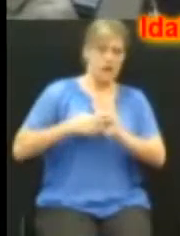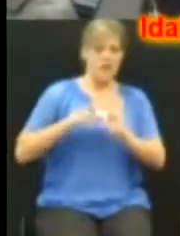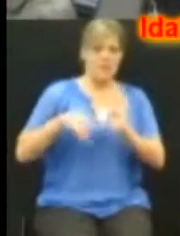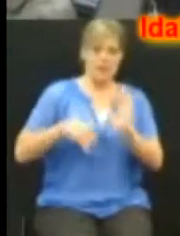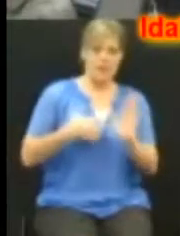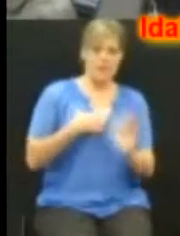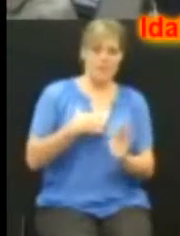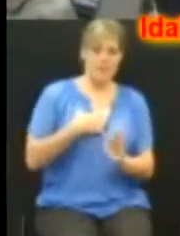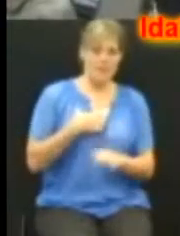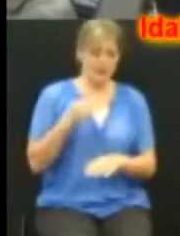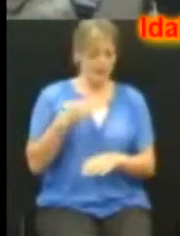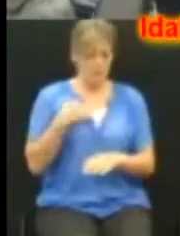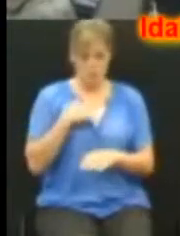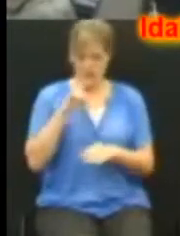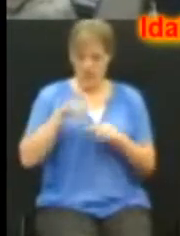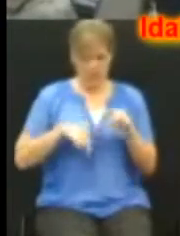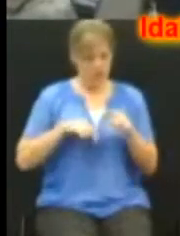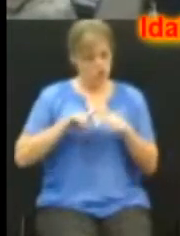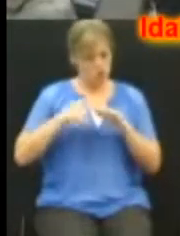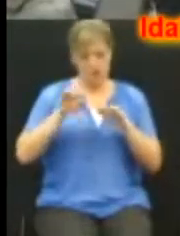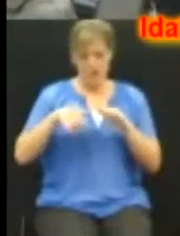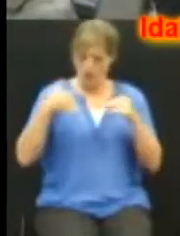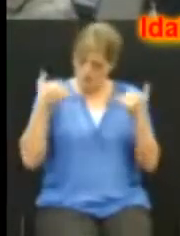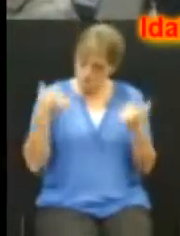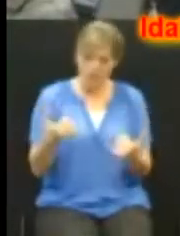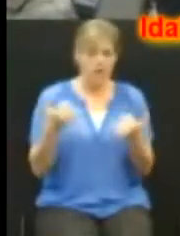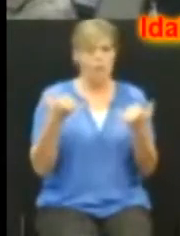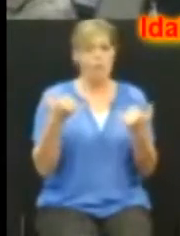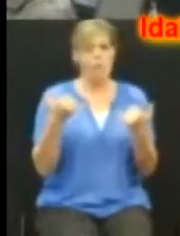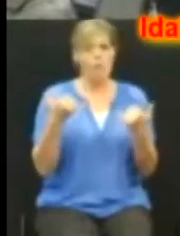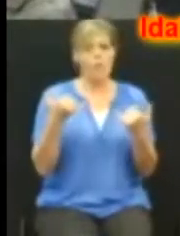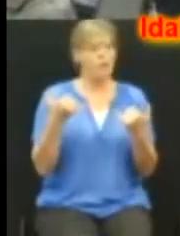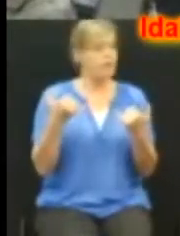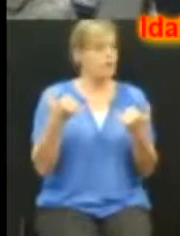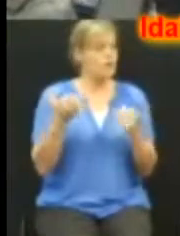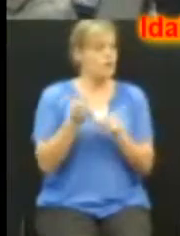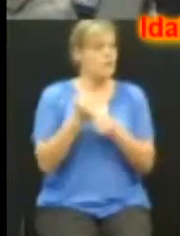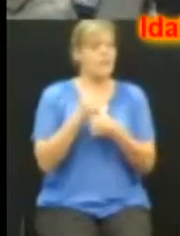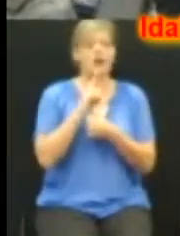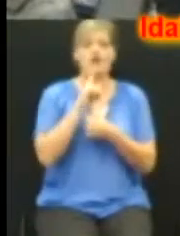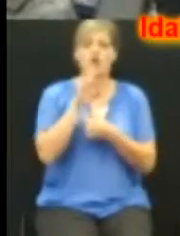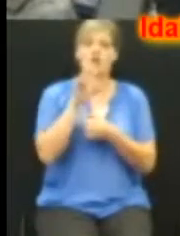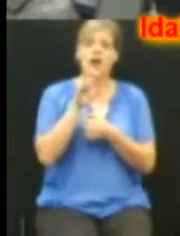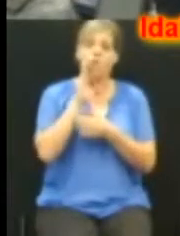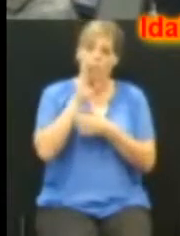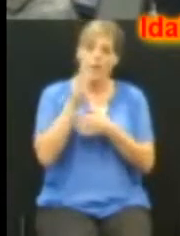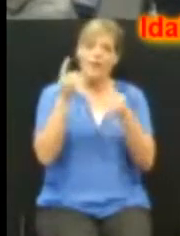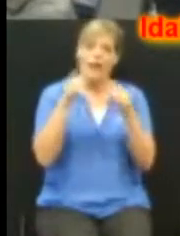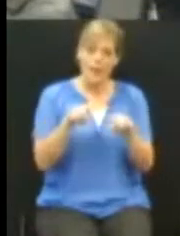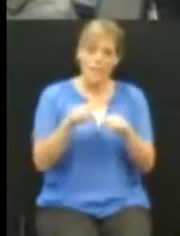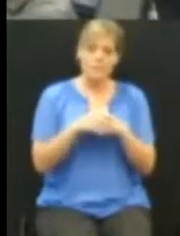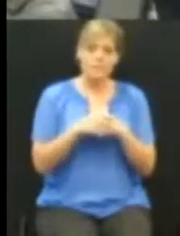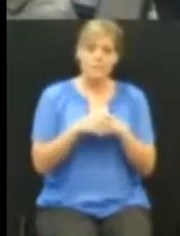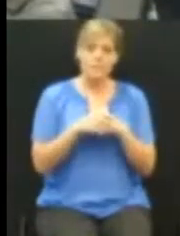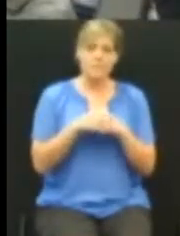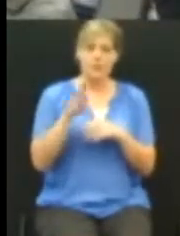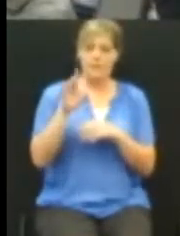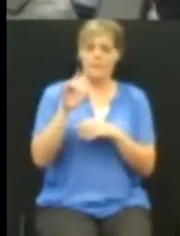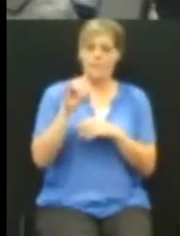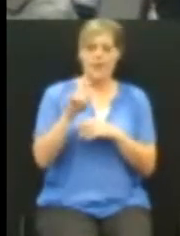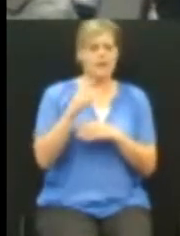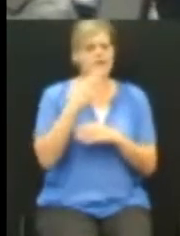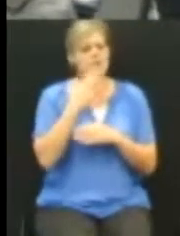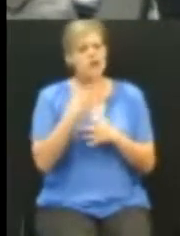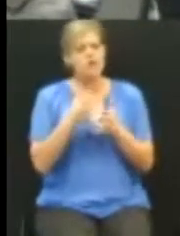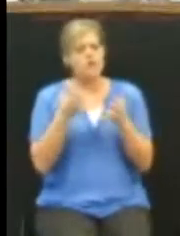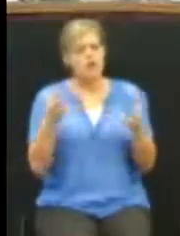So, if we cannot engage that right now, then let's make sure it does happen. Thank you very much. We'll move on